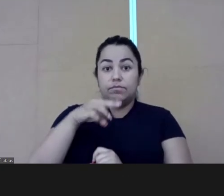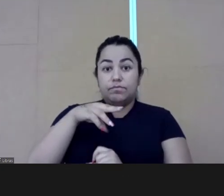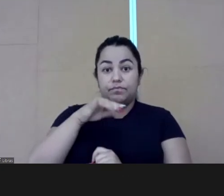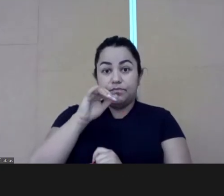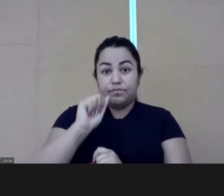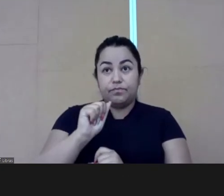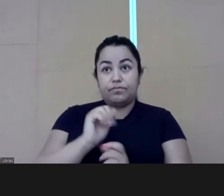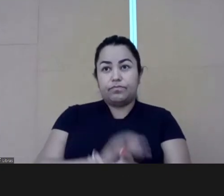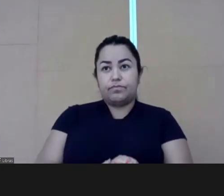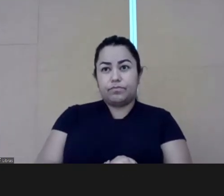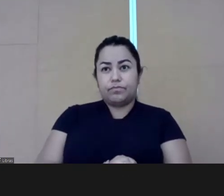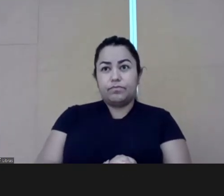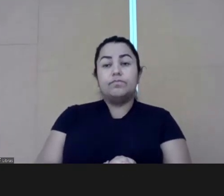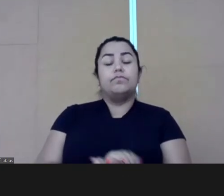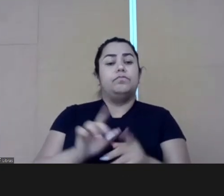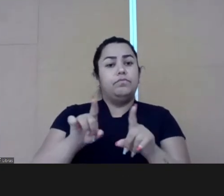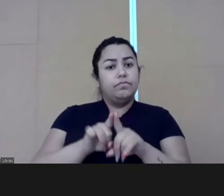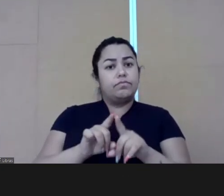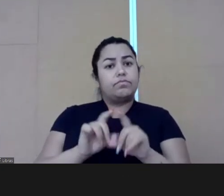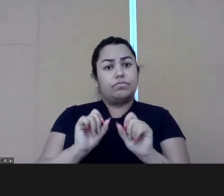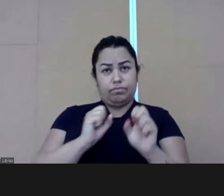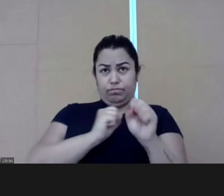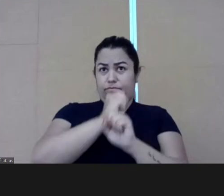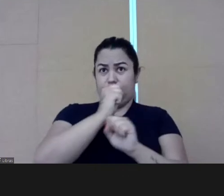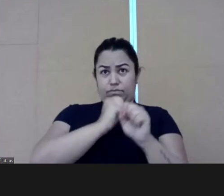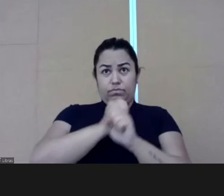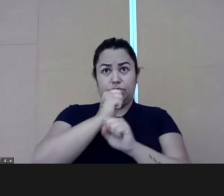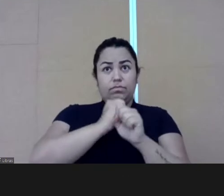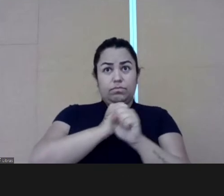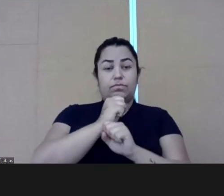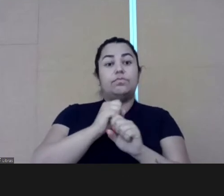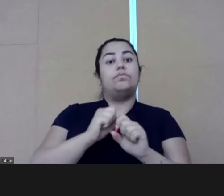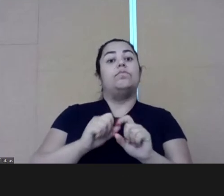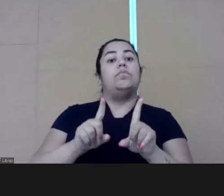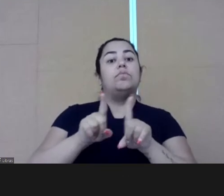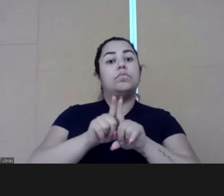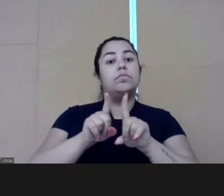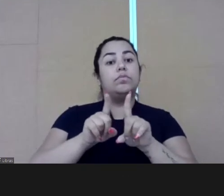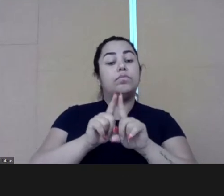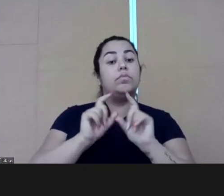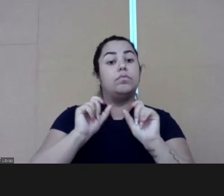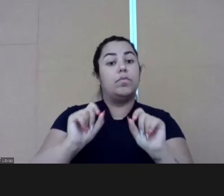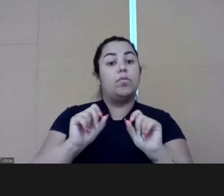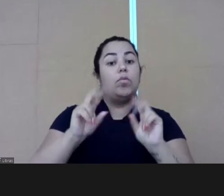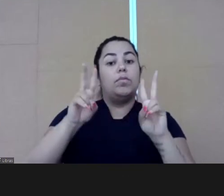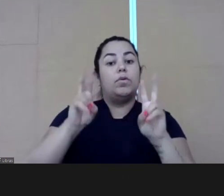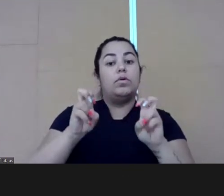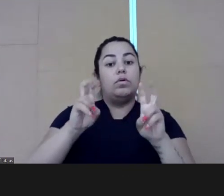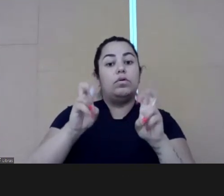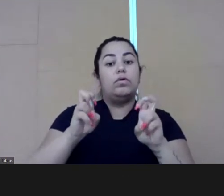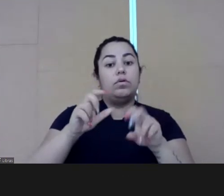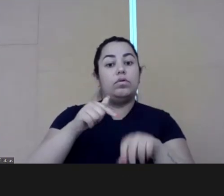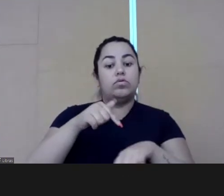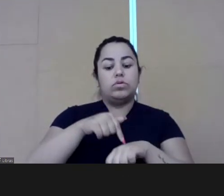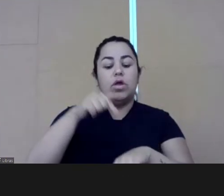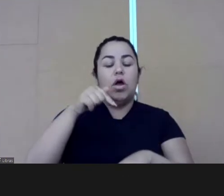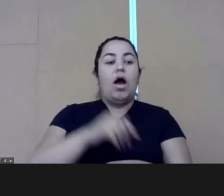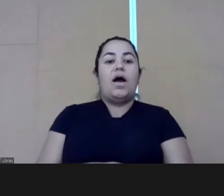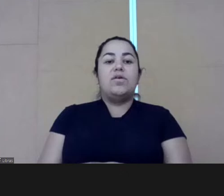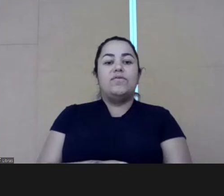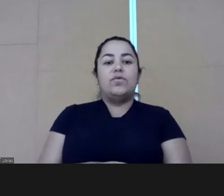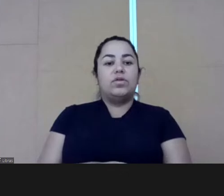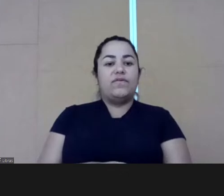to build references, national and international references about the topic.